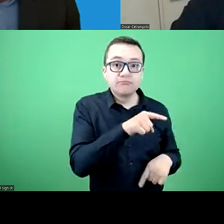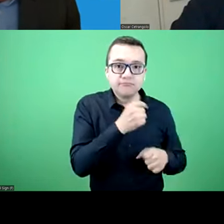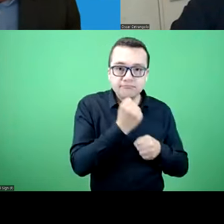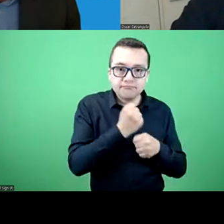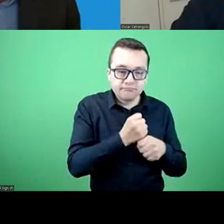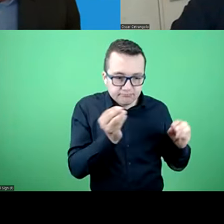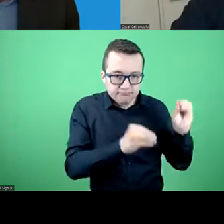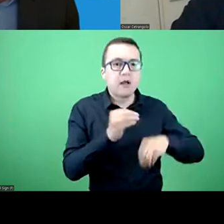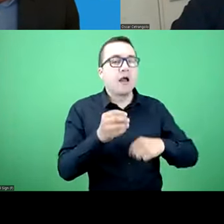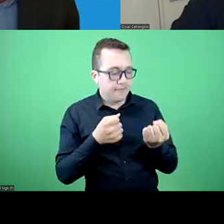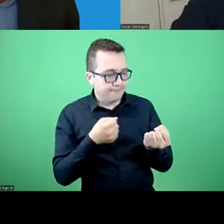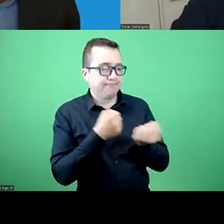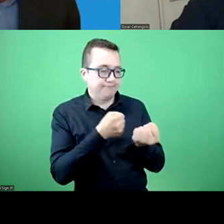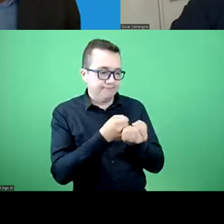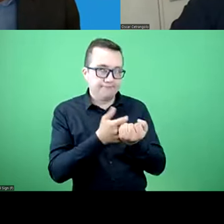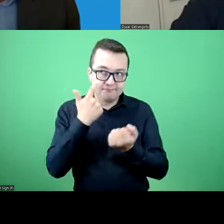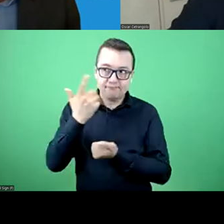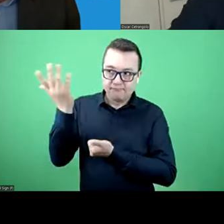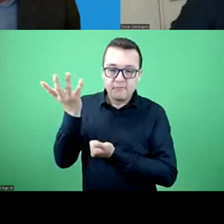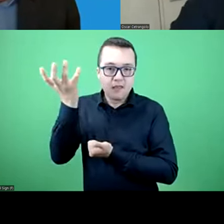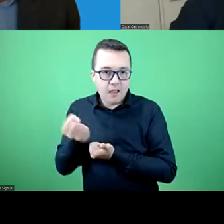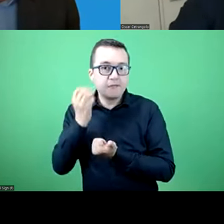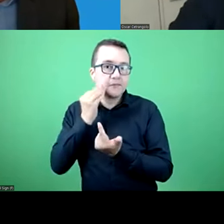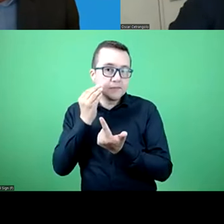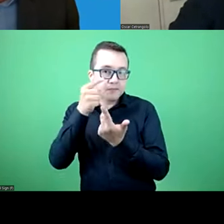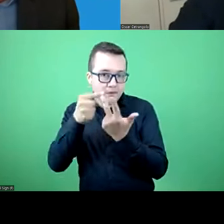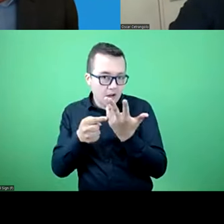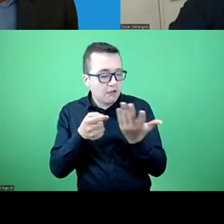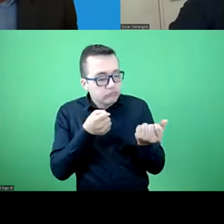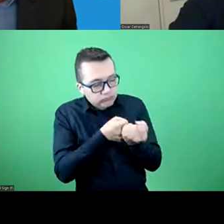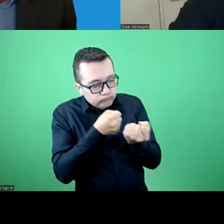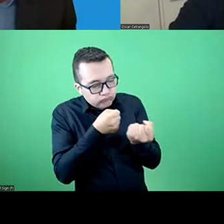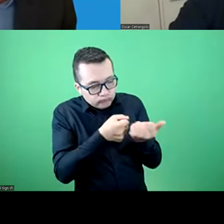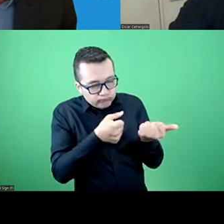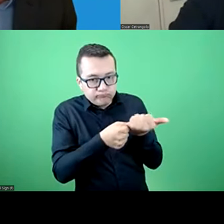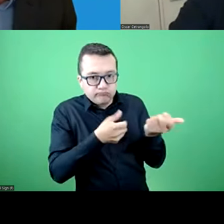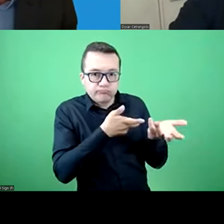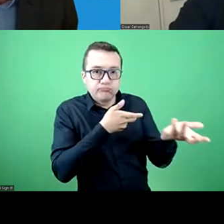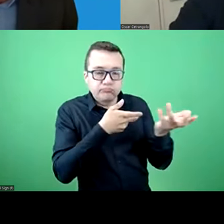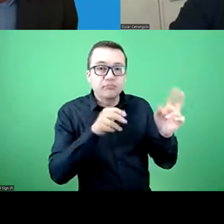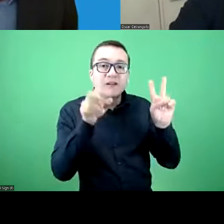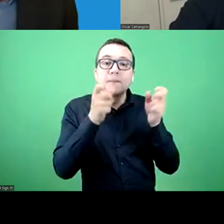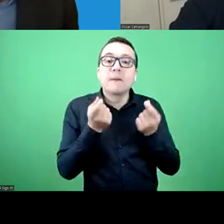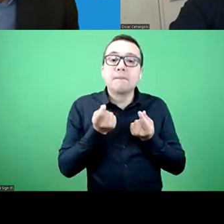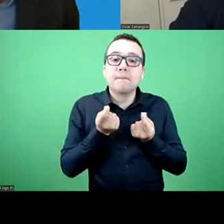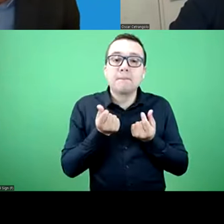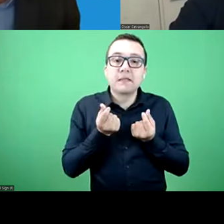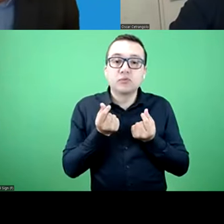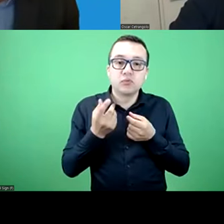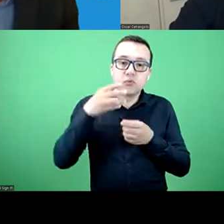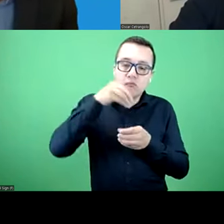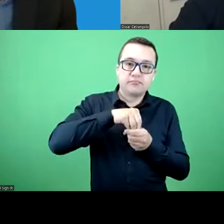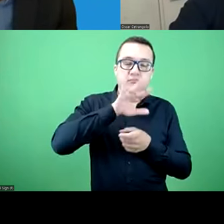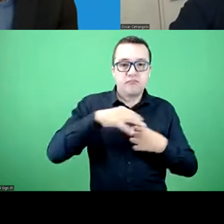setting handbooks. And they're drafting because there is a significant